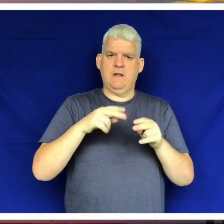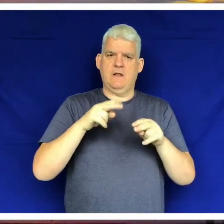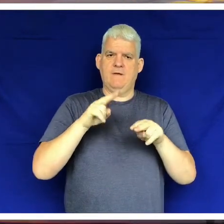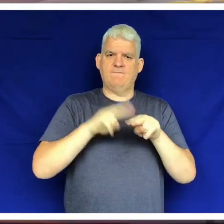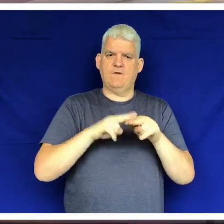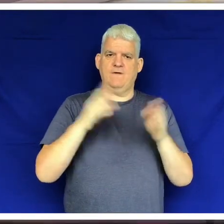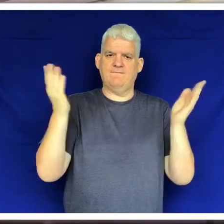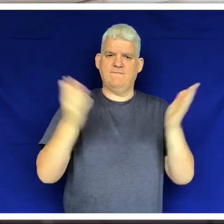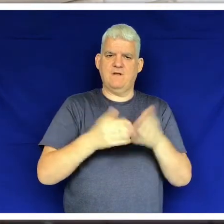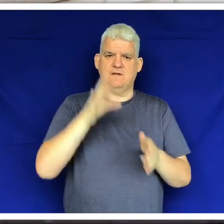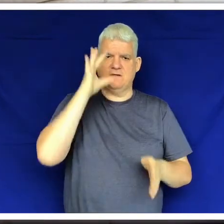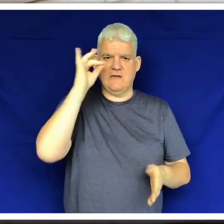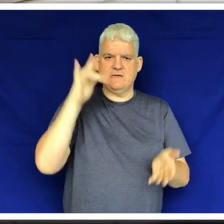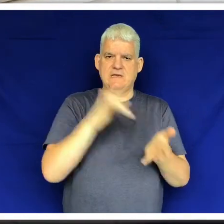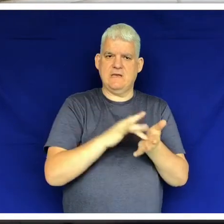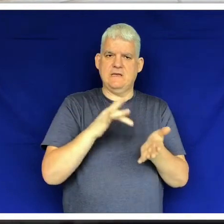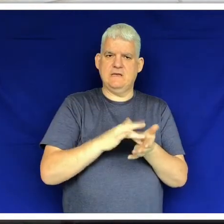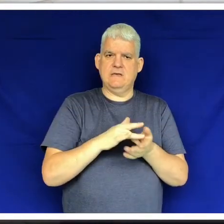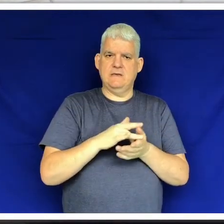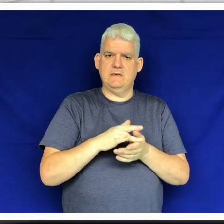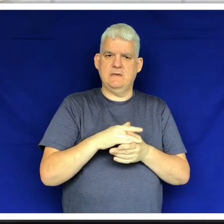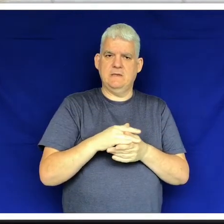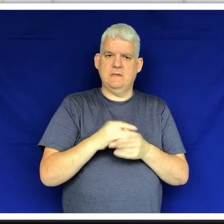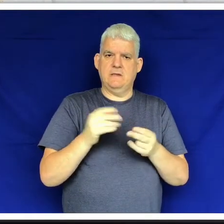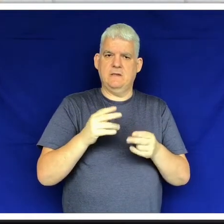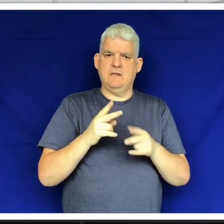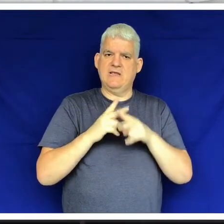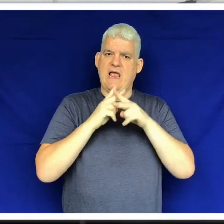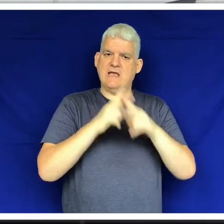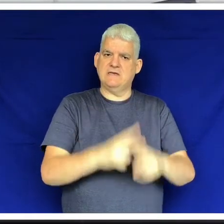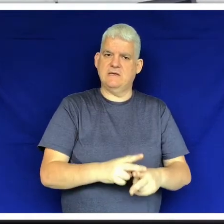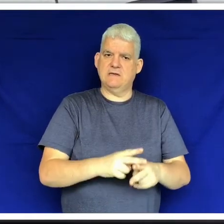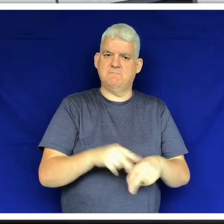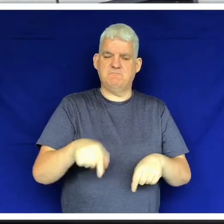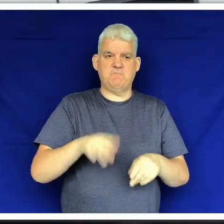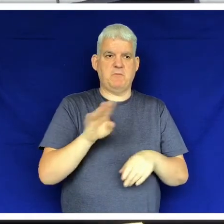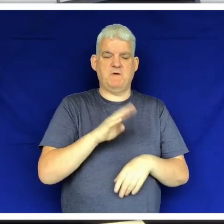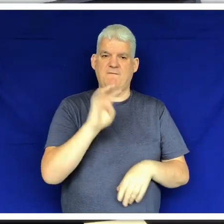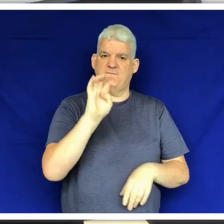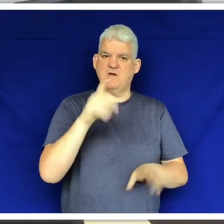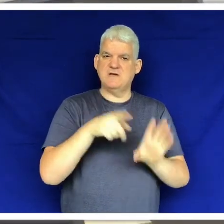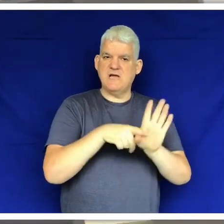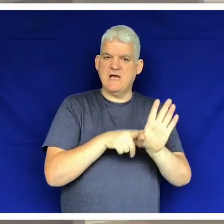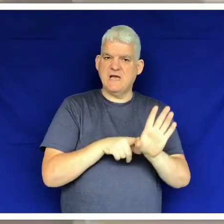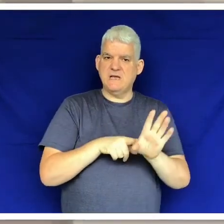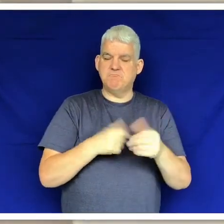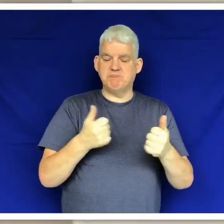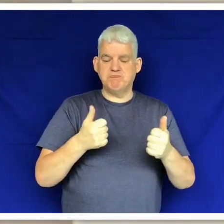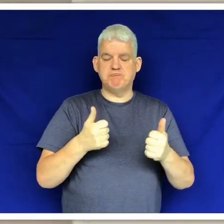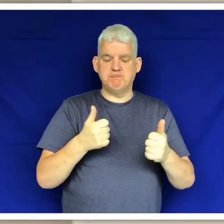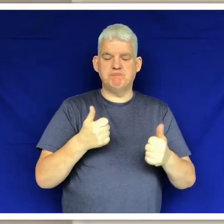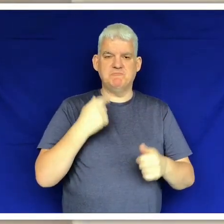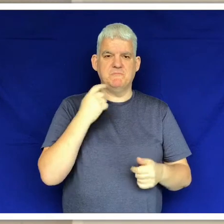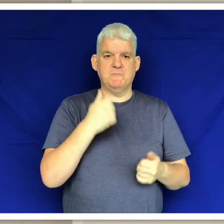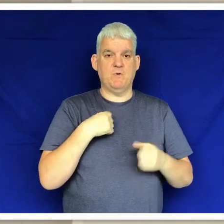the Forth Valley Sensory Centre where I'm employed as a caretaker. I've worked there now for 14 years.